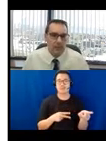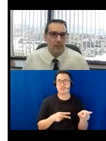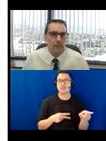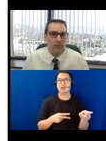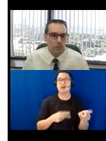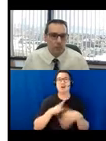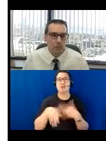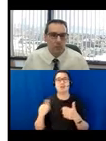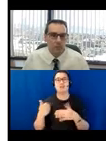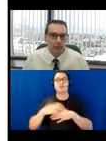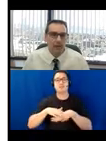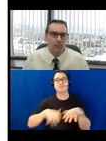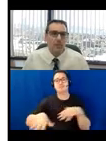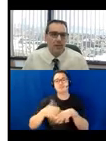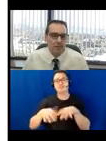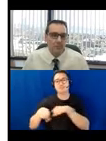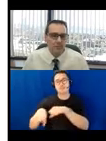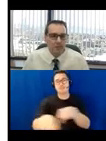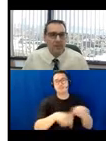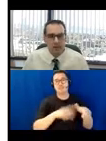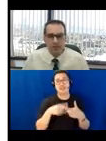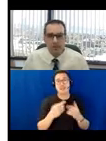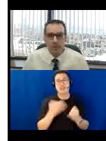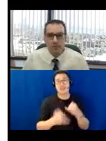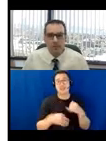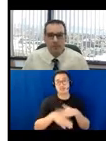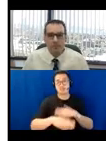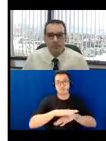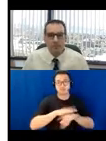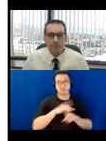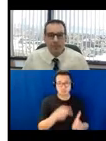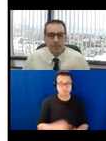opportunity to an outdoor dining experience at that restaurant.